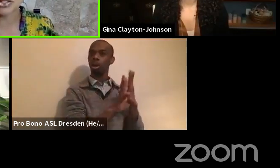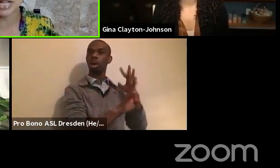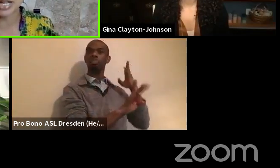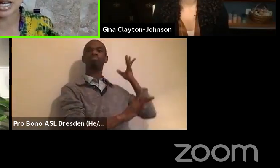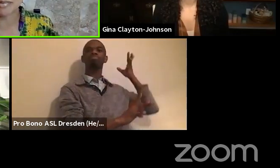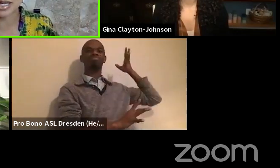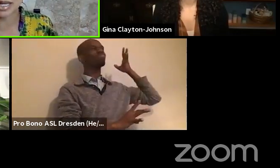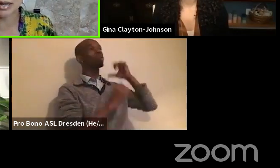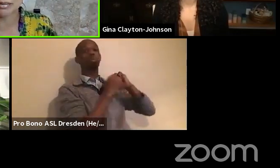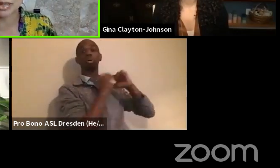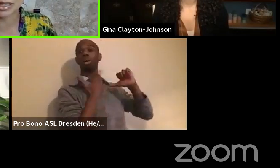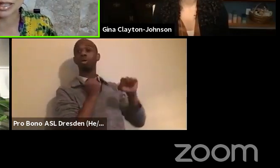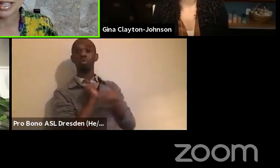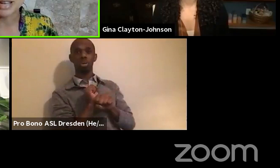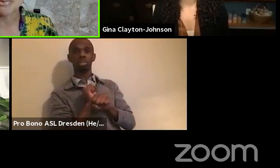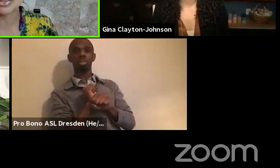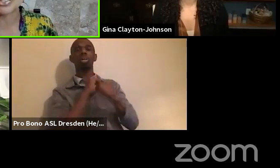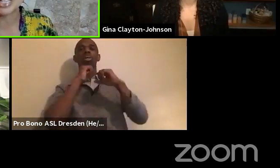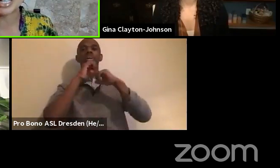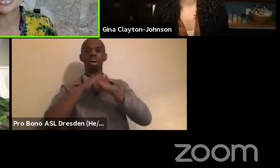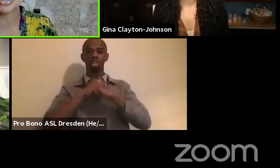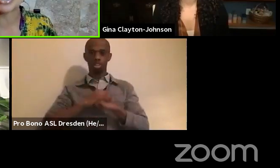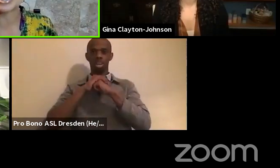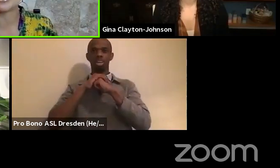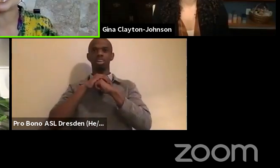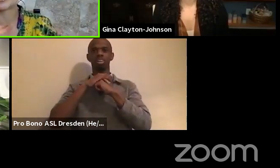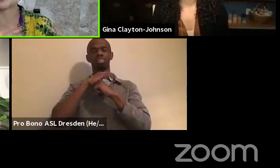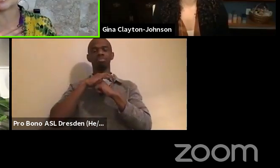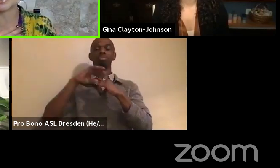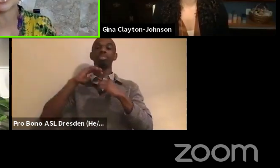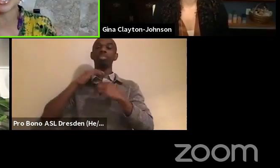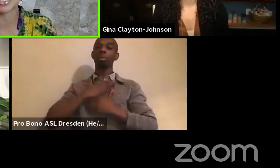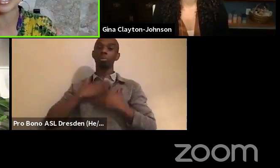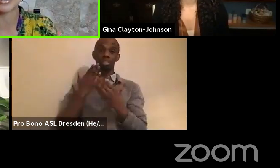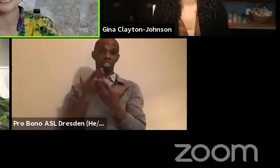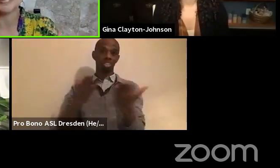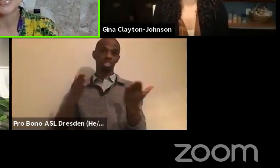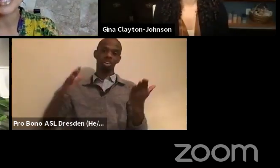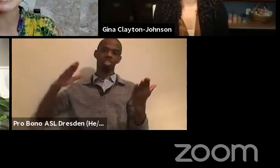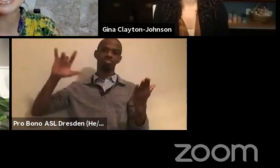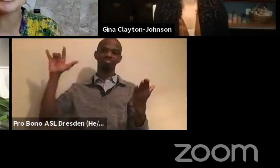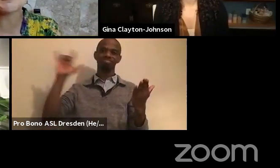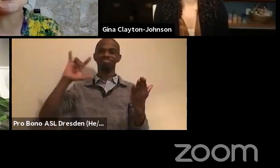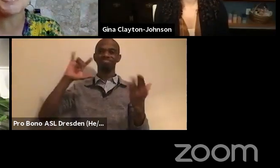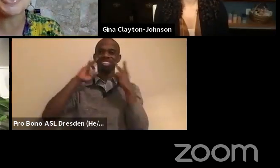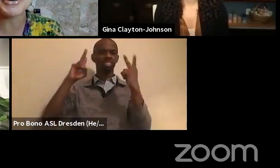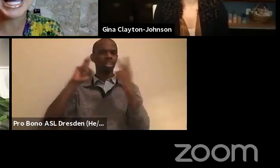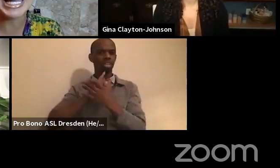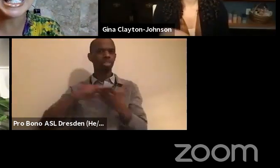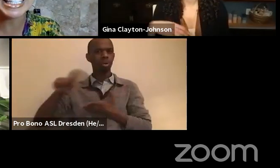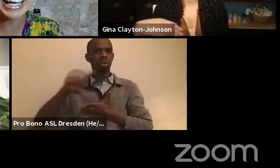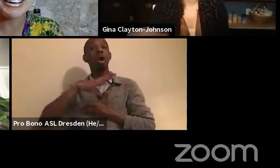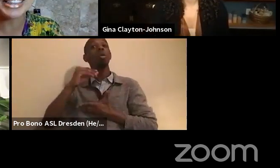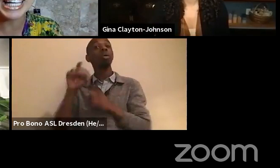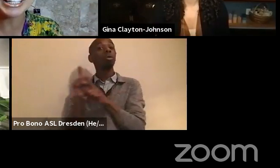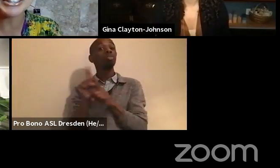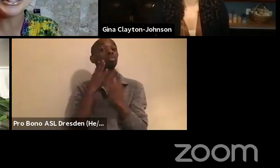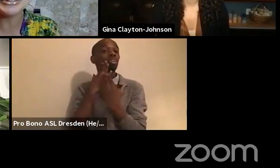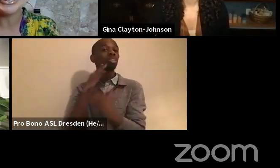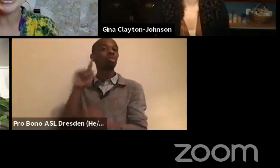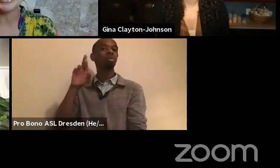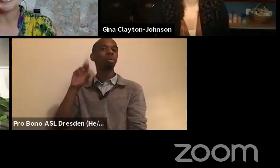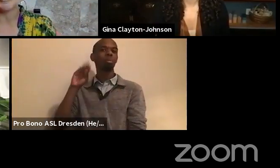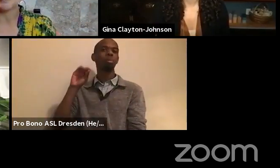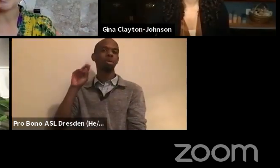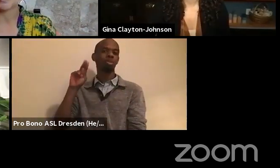ashay amen amin appreciate y'all see you next week insha'Allah thank you pro bono asl thank